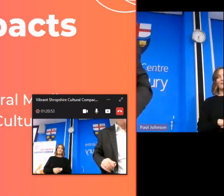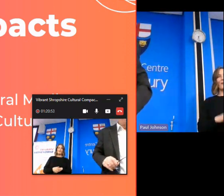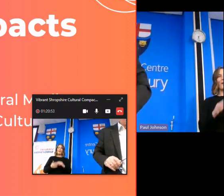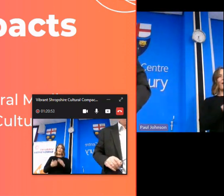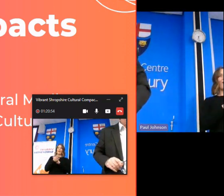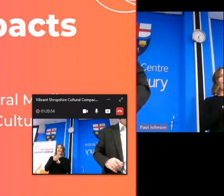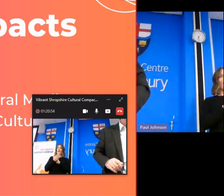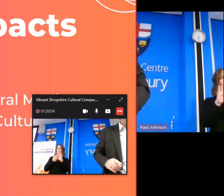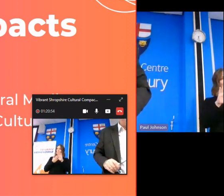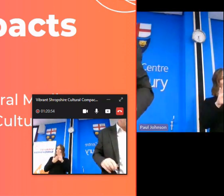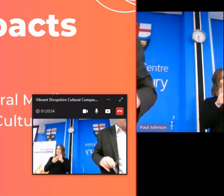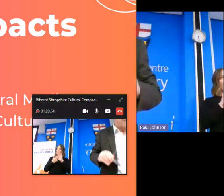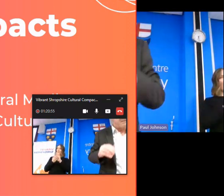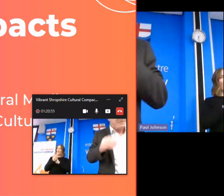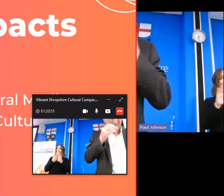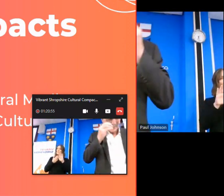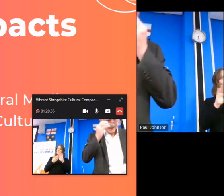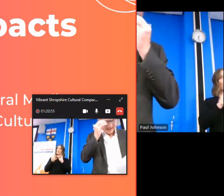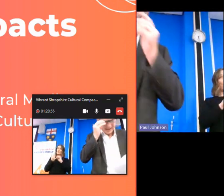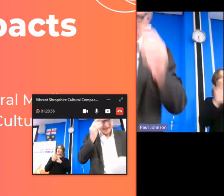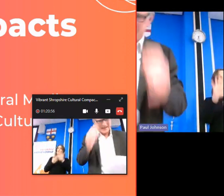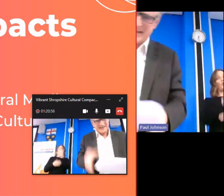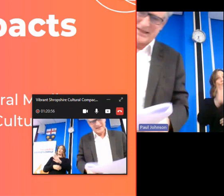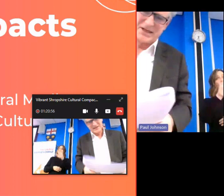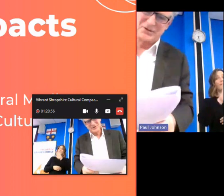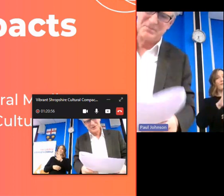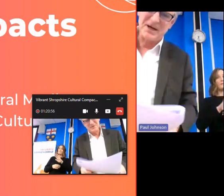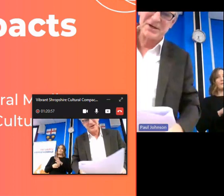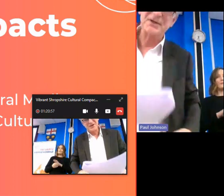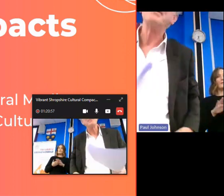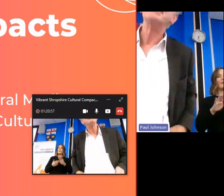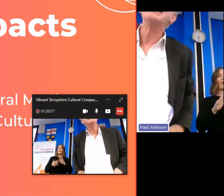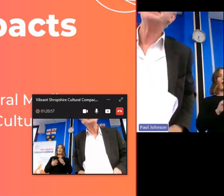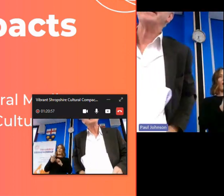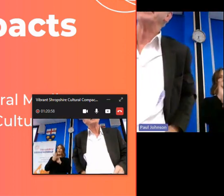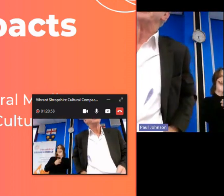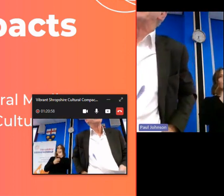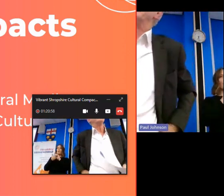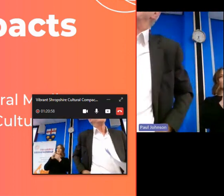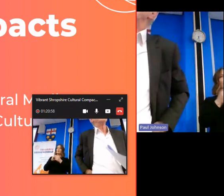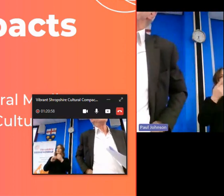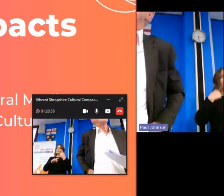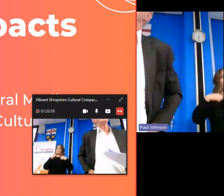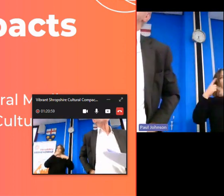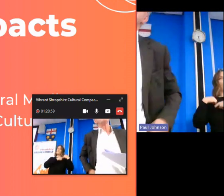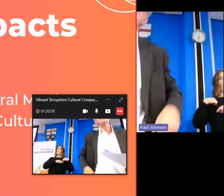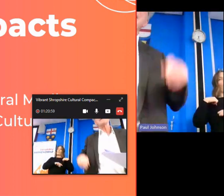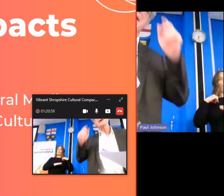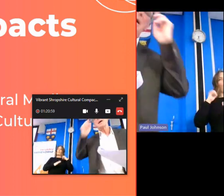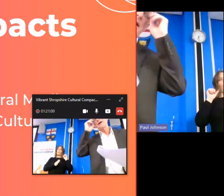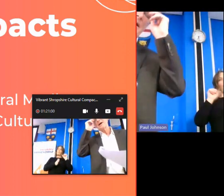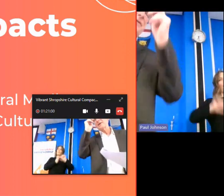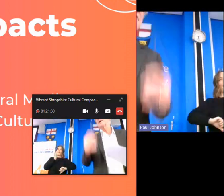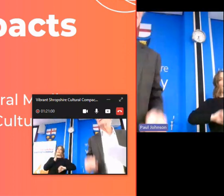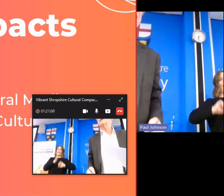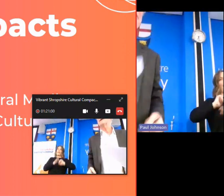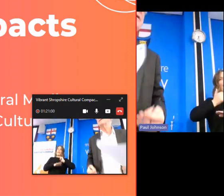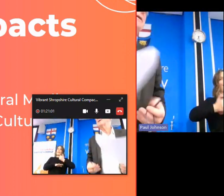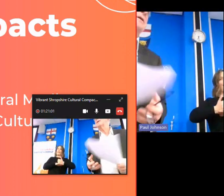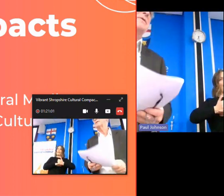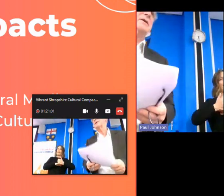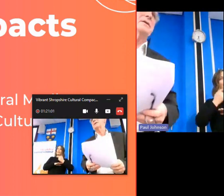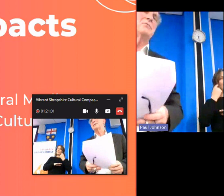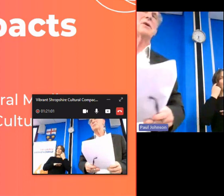uh um uh culture partnership the beginning of it um i i